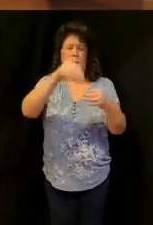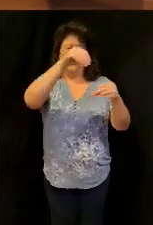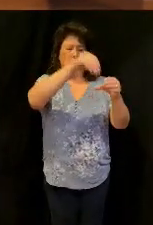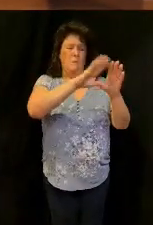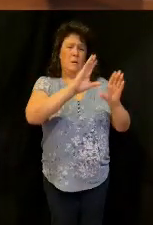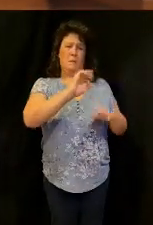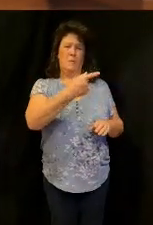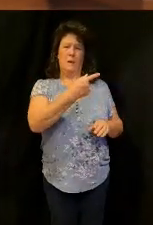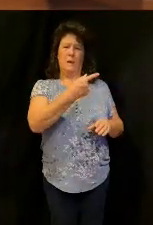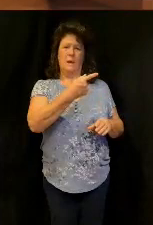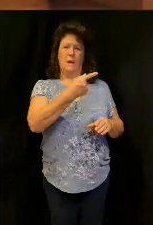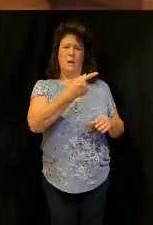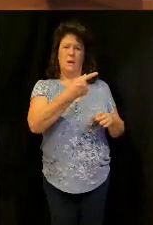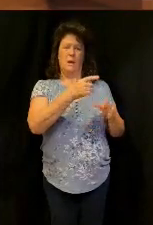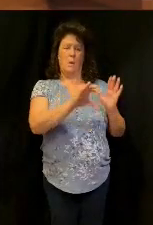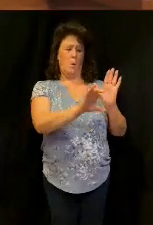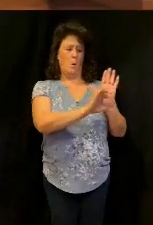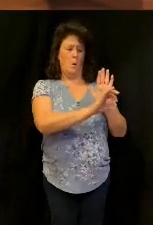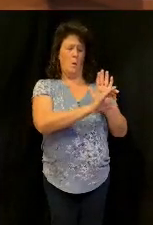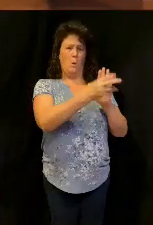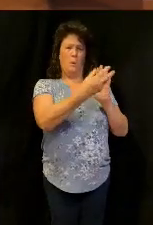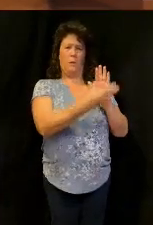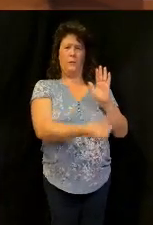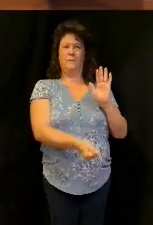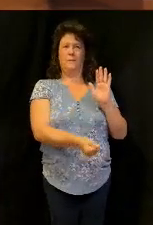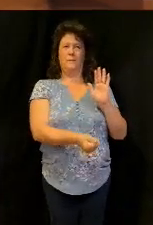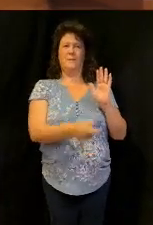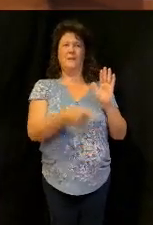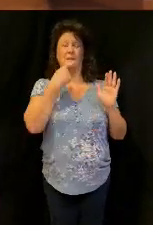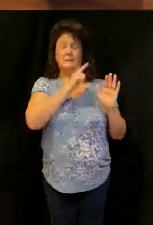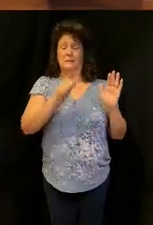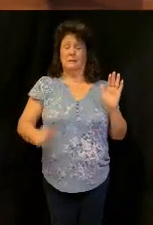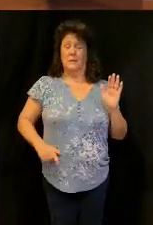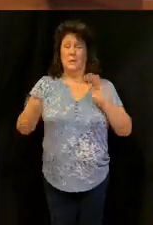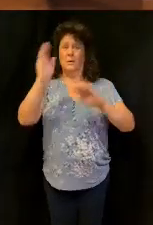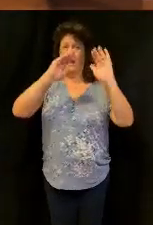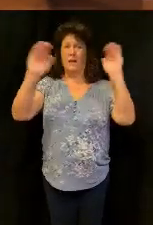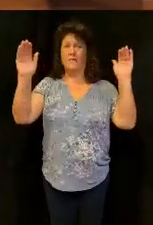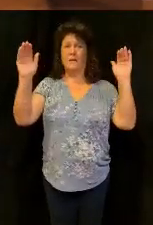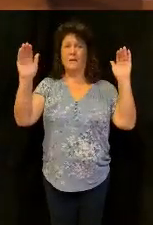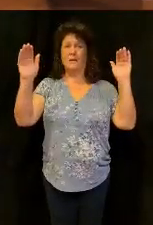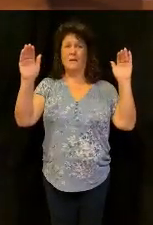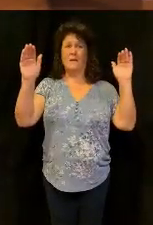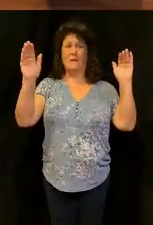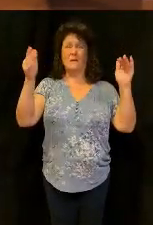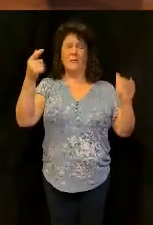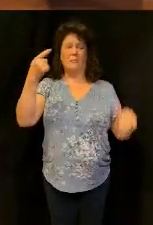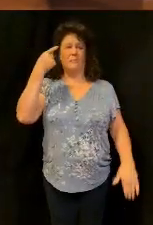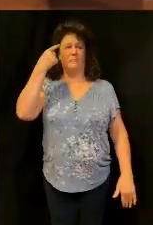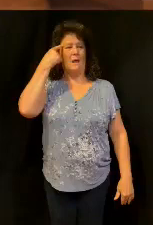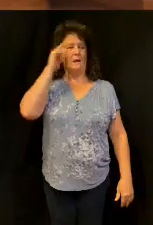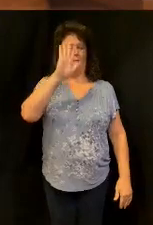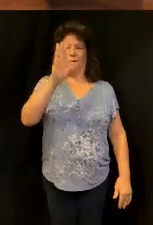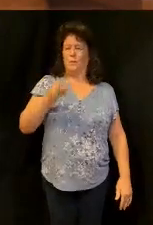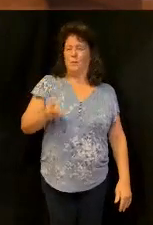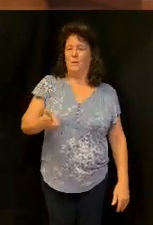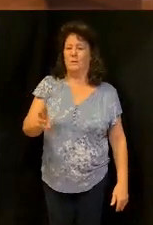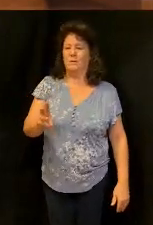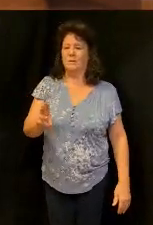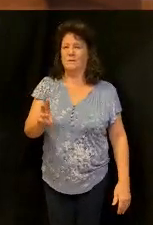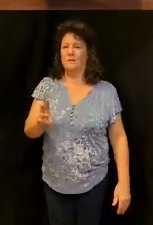with holes, thus says the Lord of hosts, what's he say? Consider your ways,